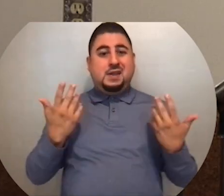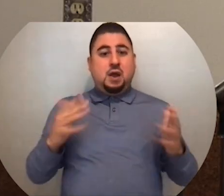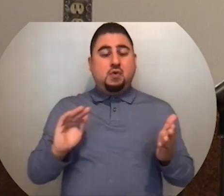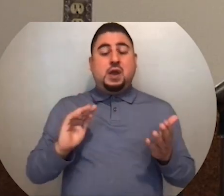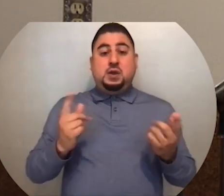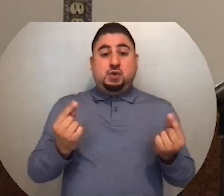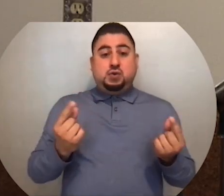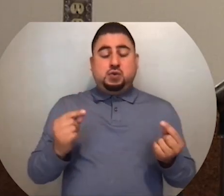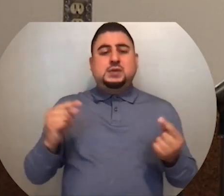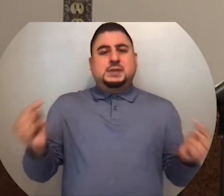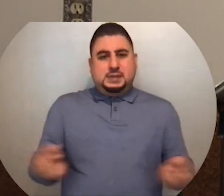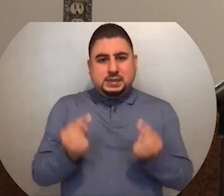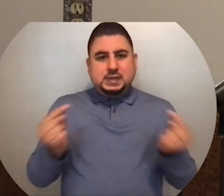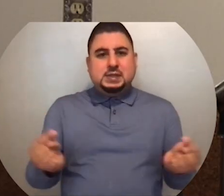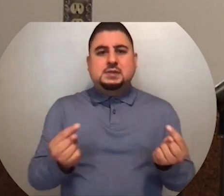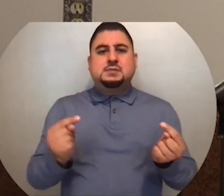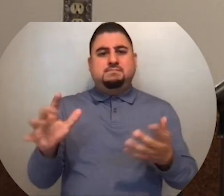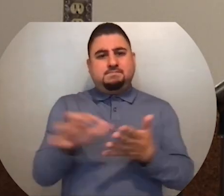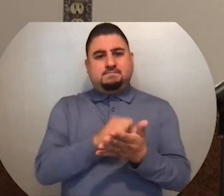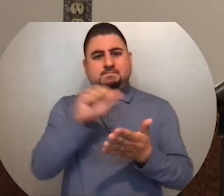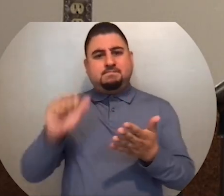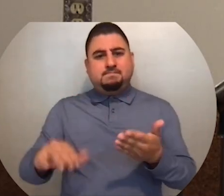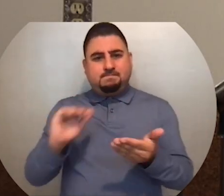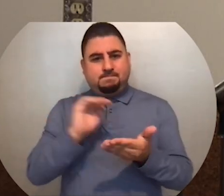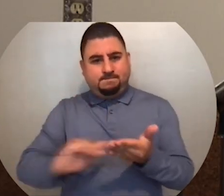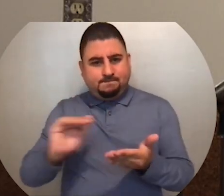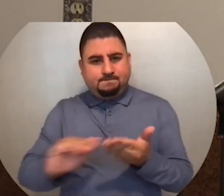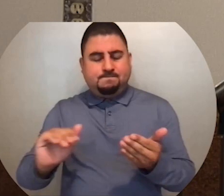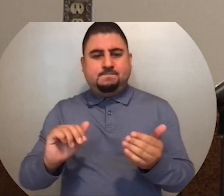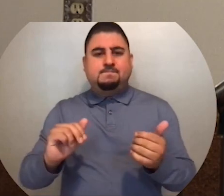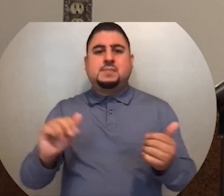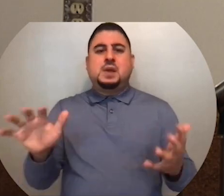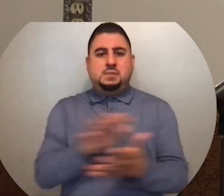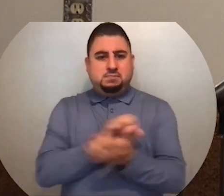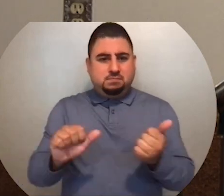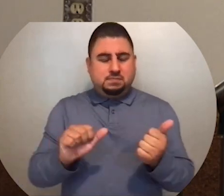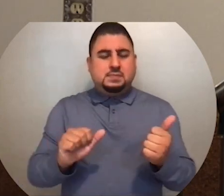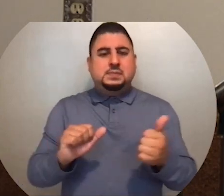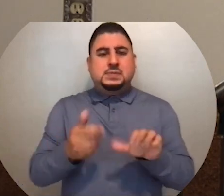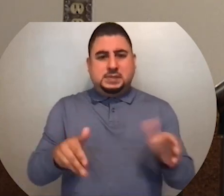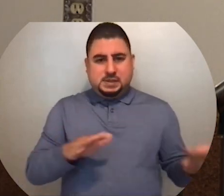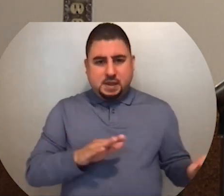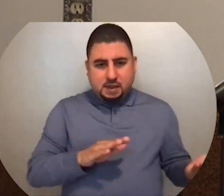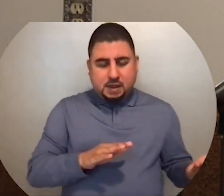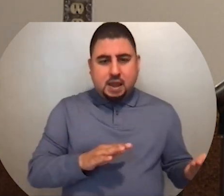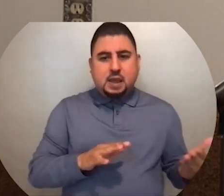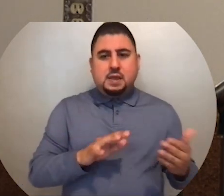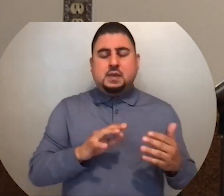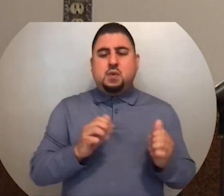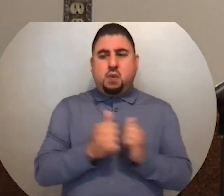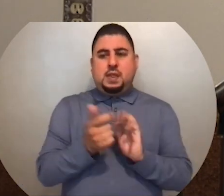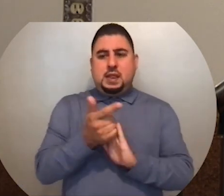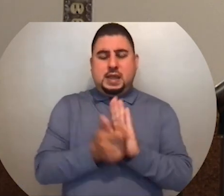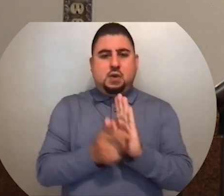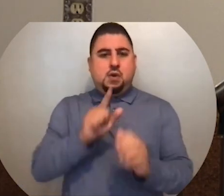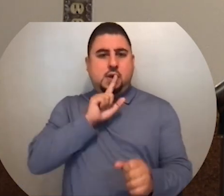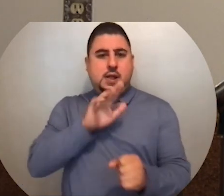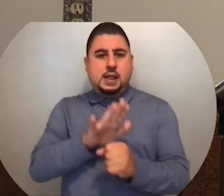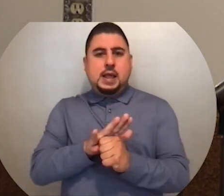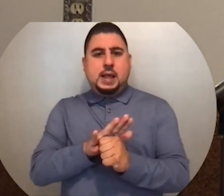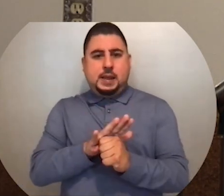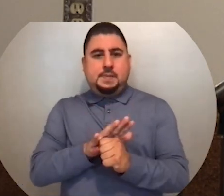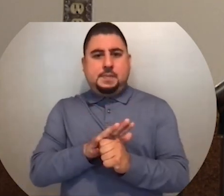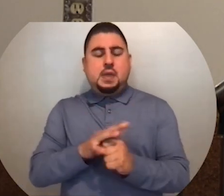forgiven us all our transgressions, obliterating the bond against us with its legal claims,